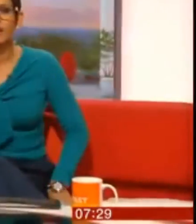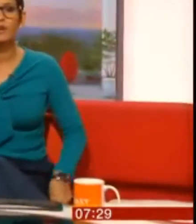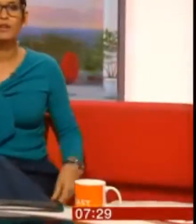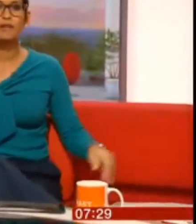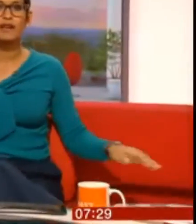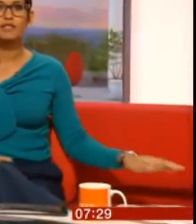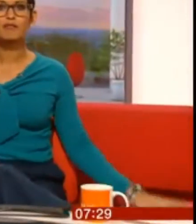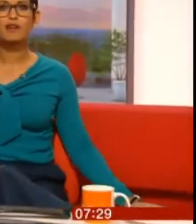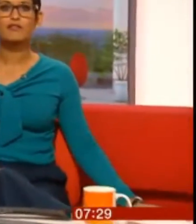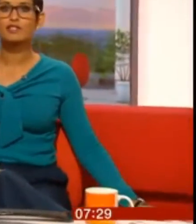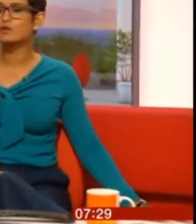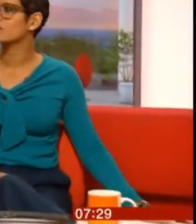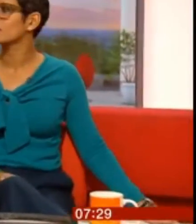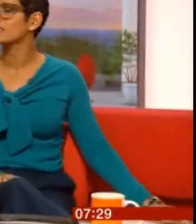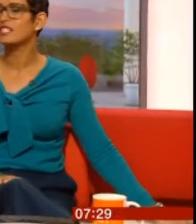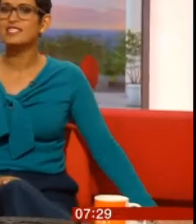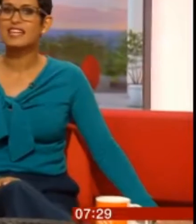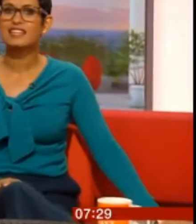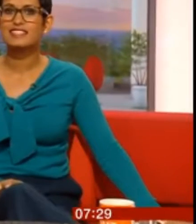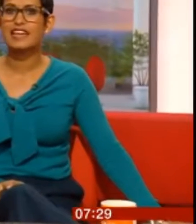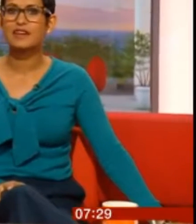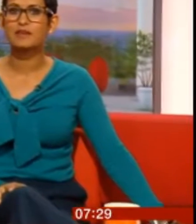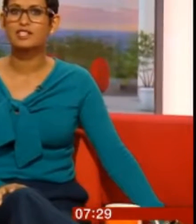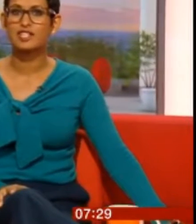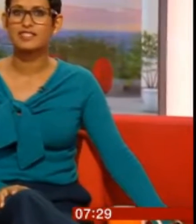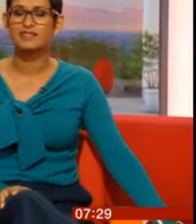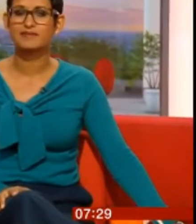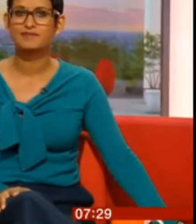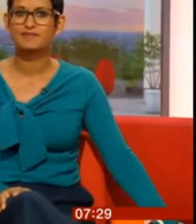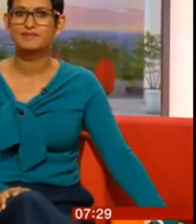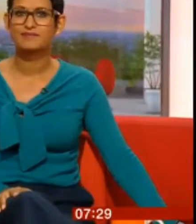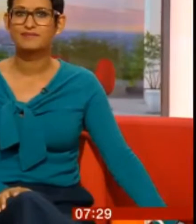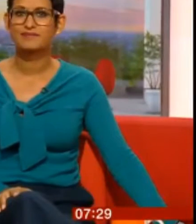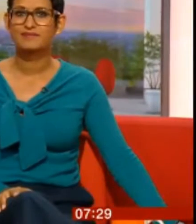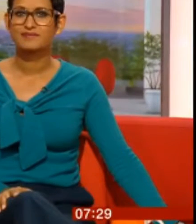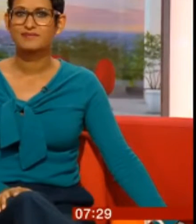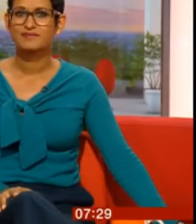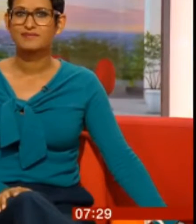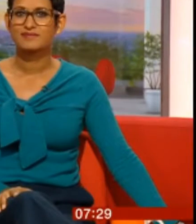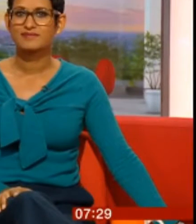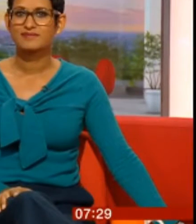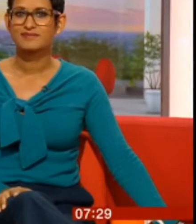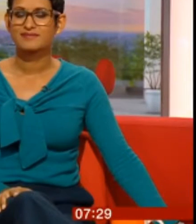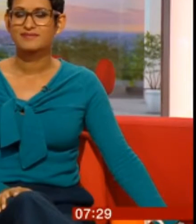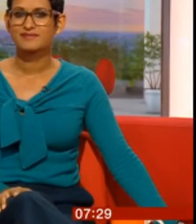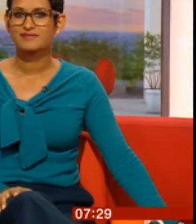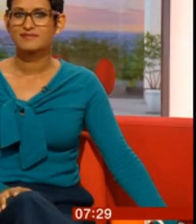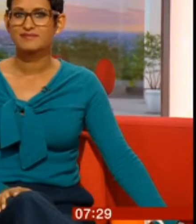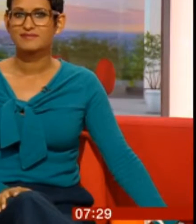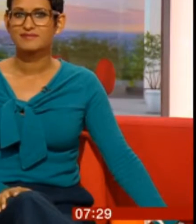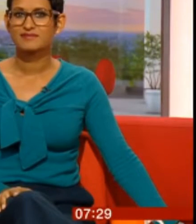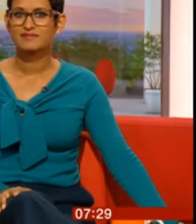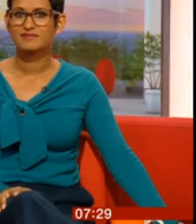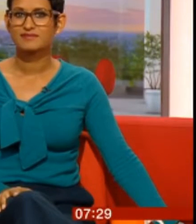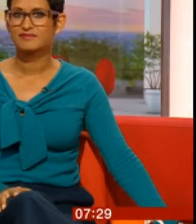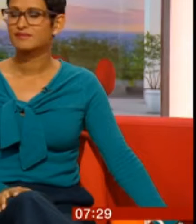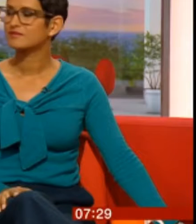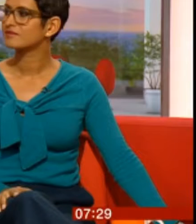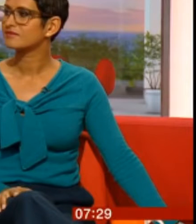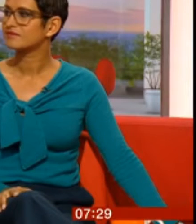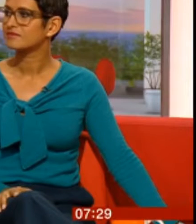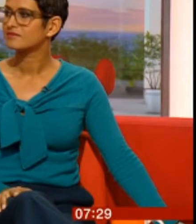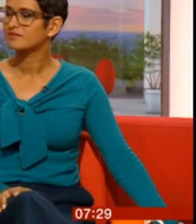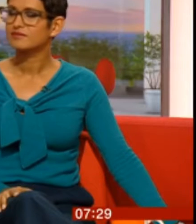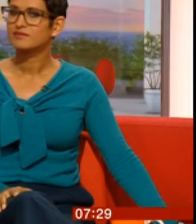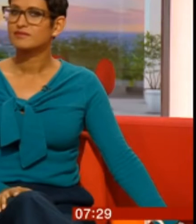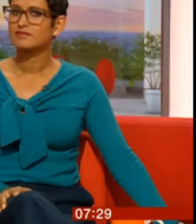Hello, welcome back to Breakfast with Charlie State and Naga Manchetti. Here's a summary of this morning's main stories from BBC News. The Chancellor has told